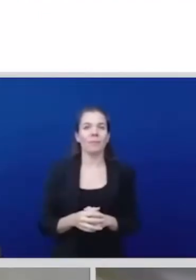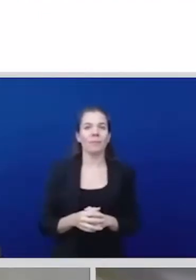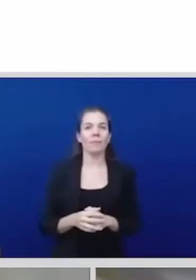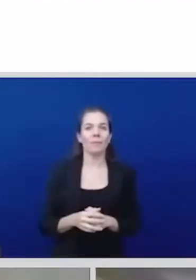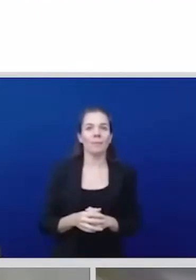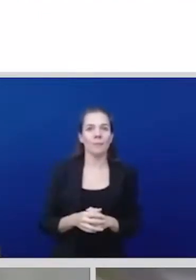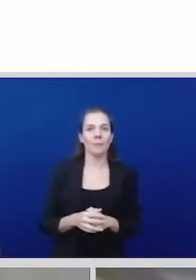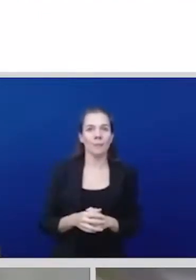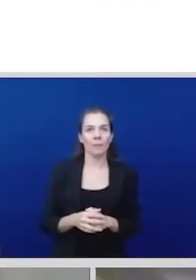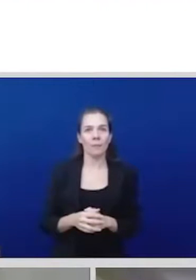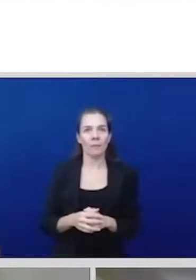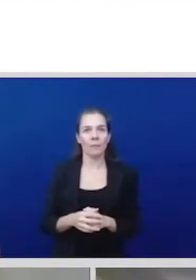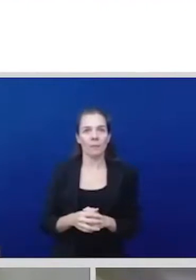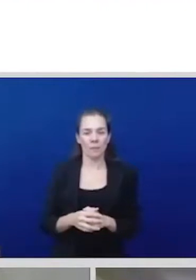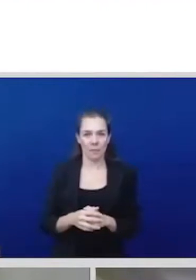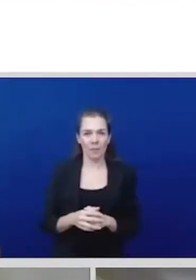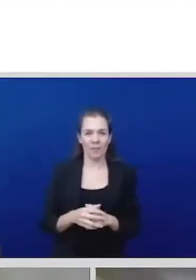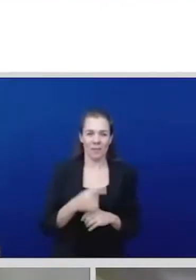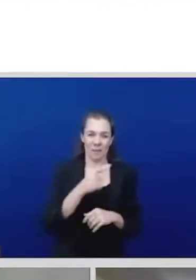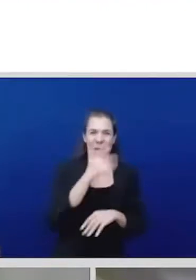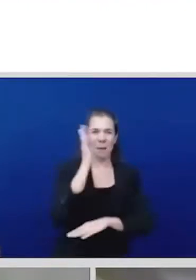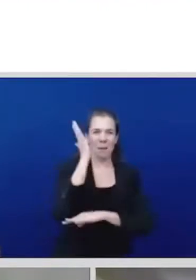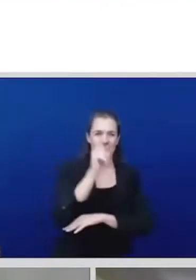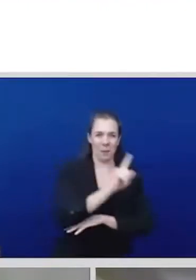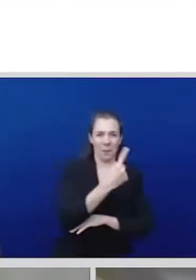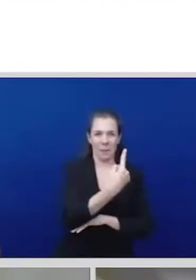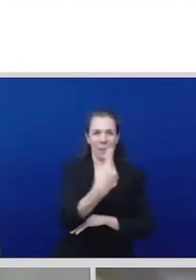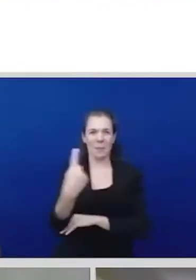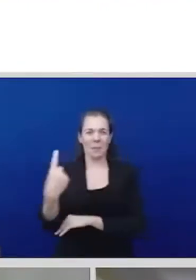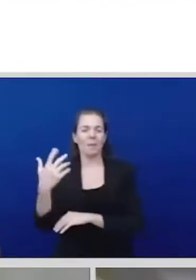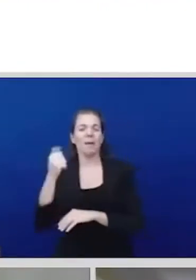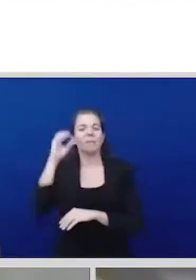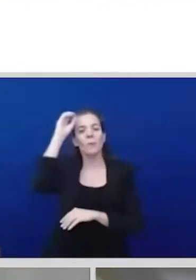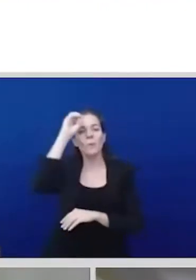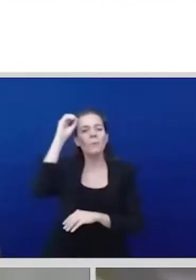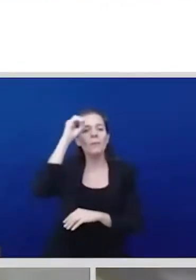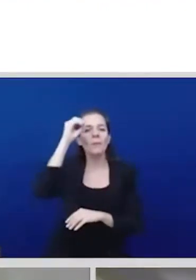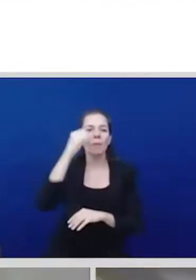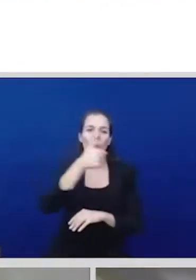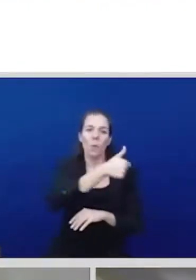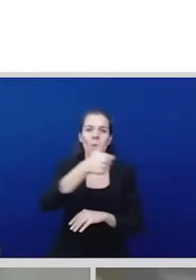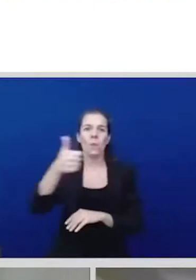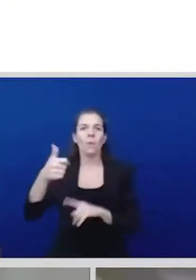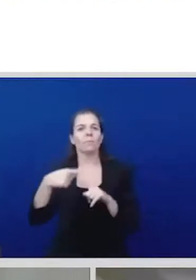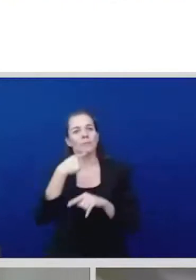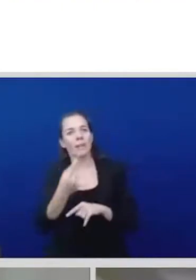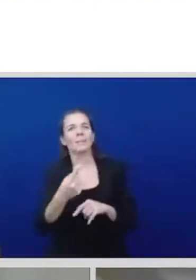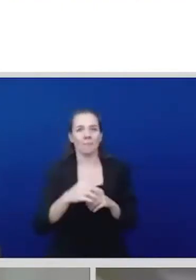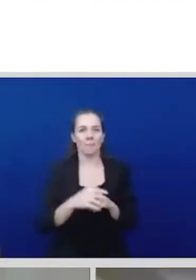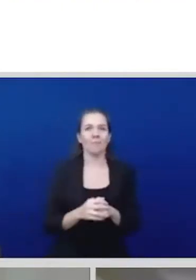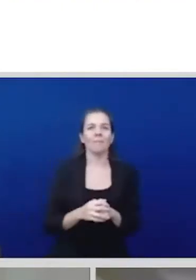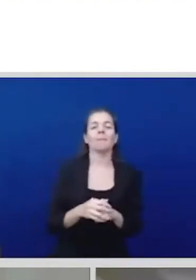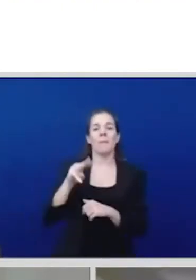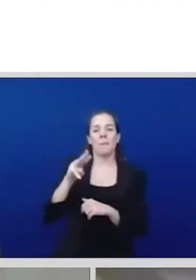the challenges that, as Mariama and Hayati and many of you were saying, are not new. They can have a different pitch.